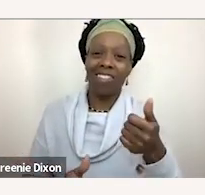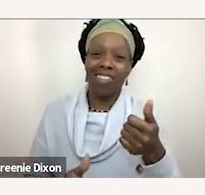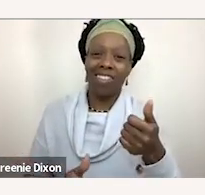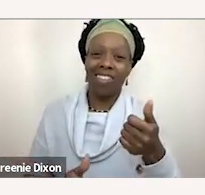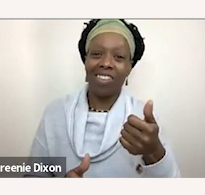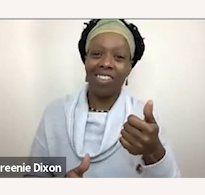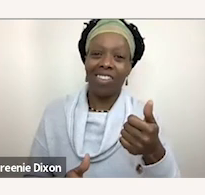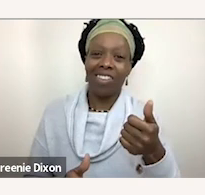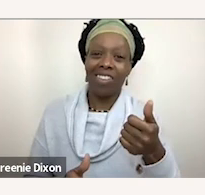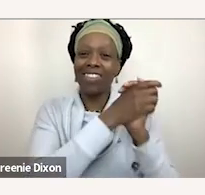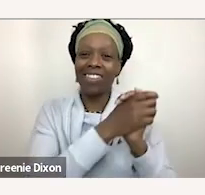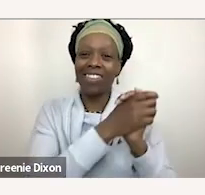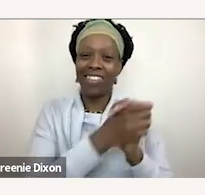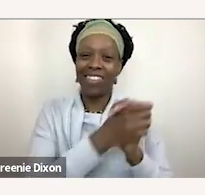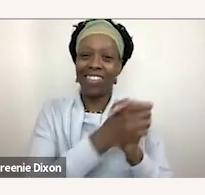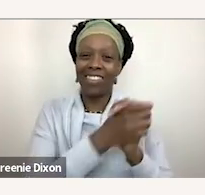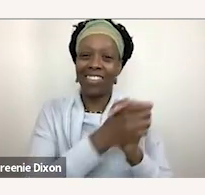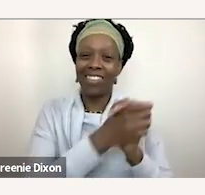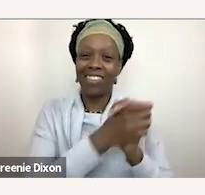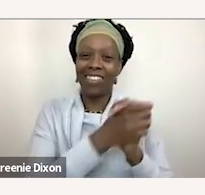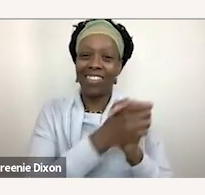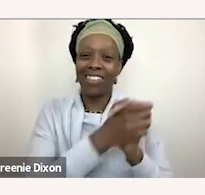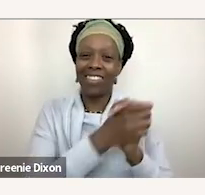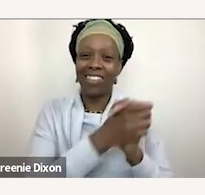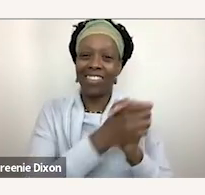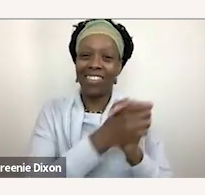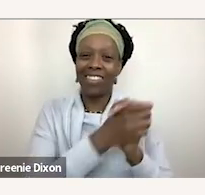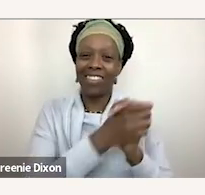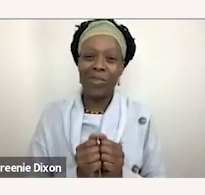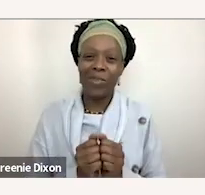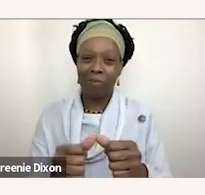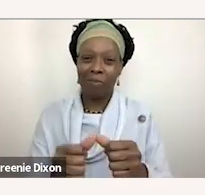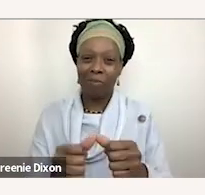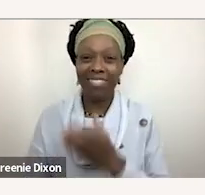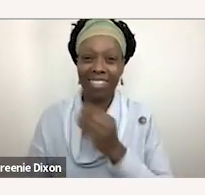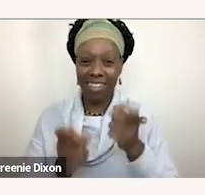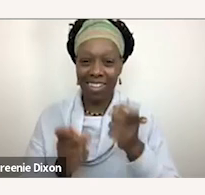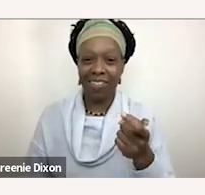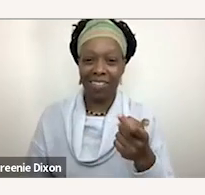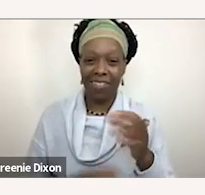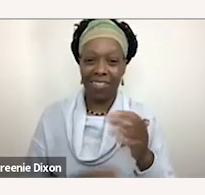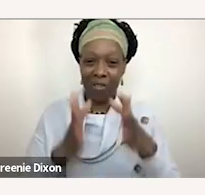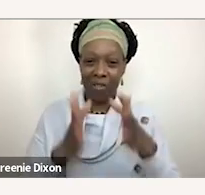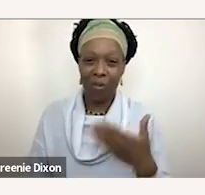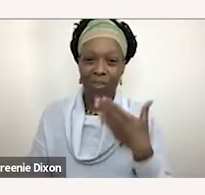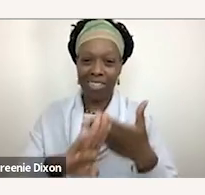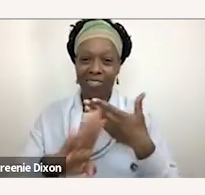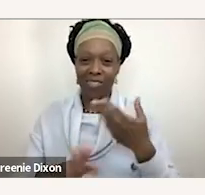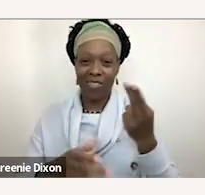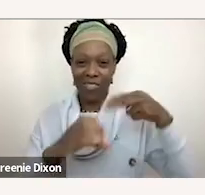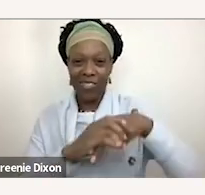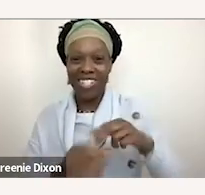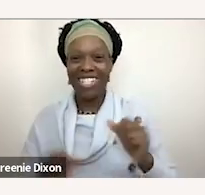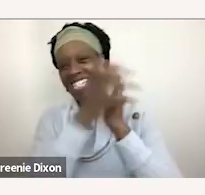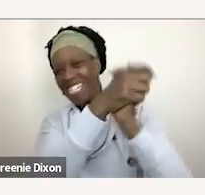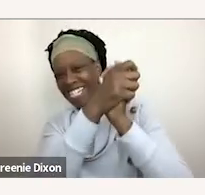has been rocking it with the trend with the asl interpretation and and give her the thanks in advance for joining us for all